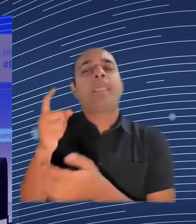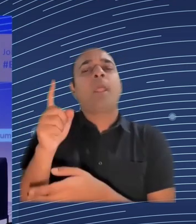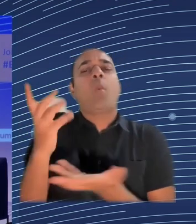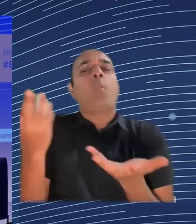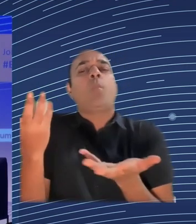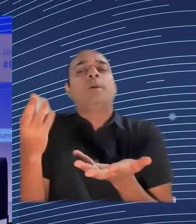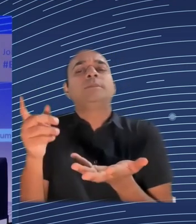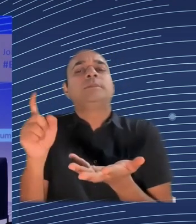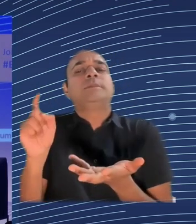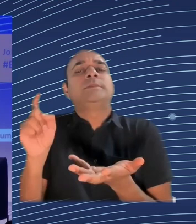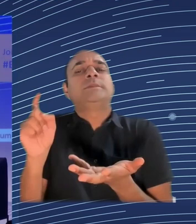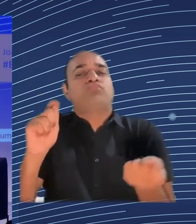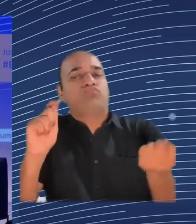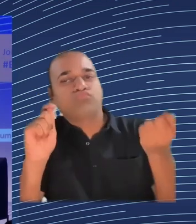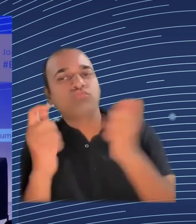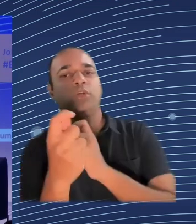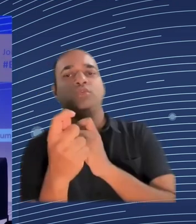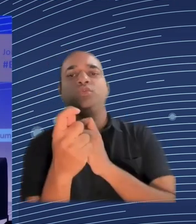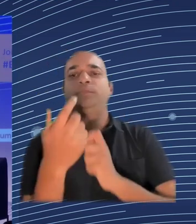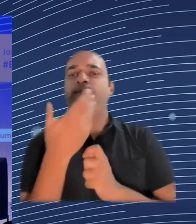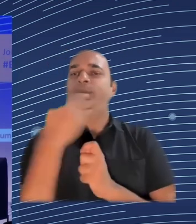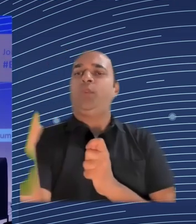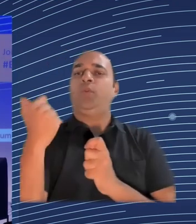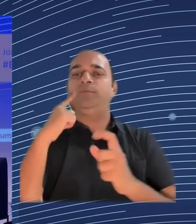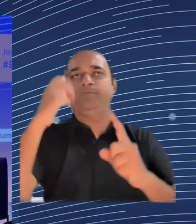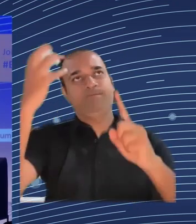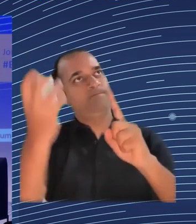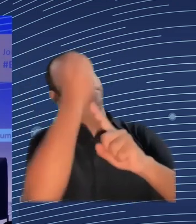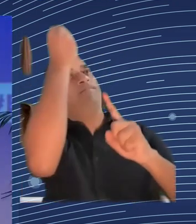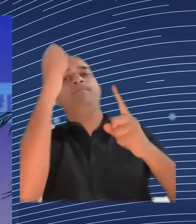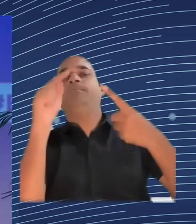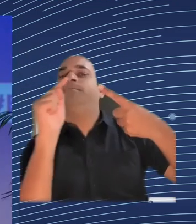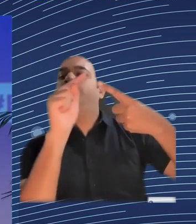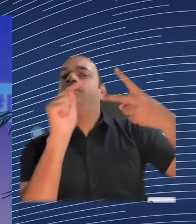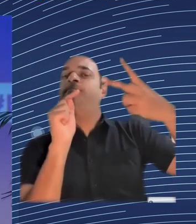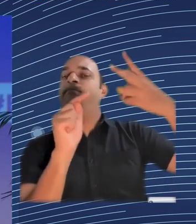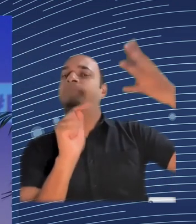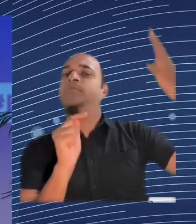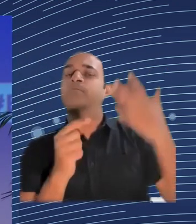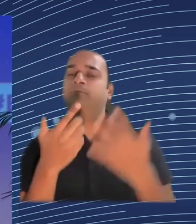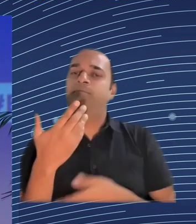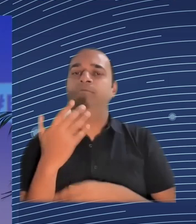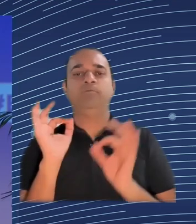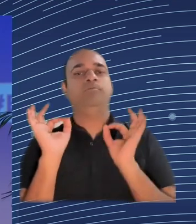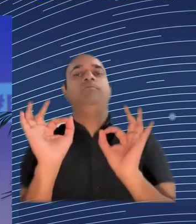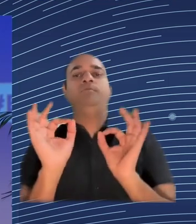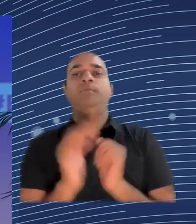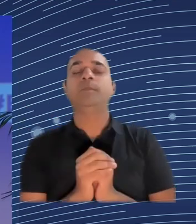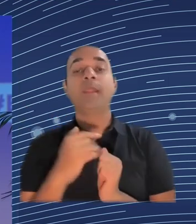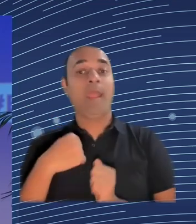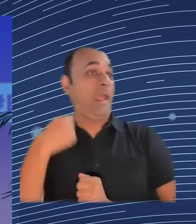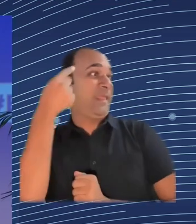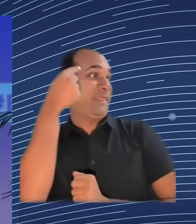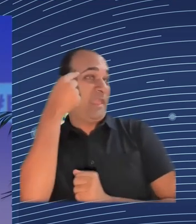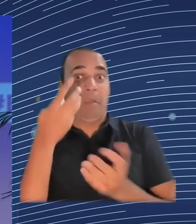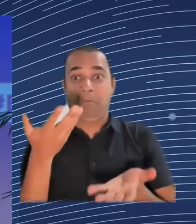What we first need to realize is that economics, the economics and the politics and the social dimension are